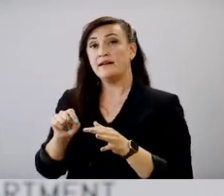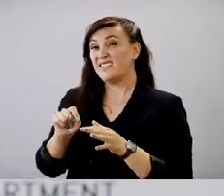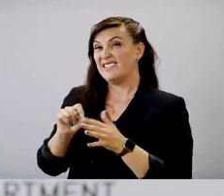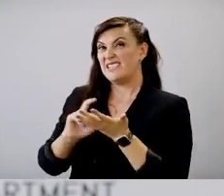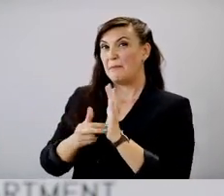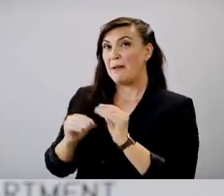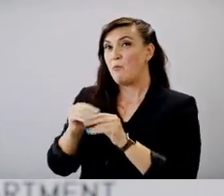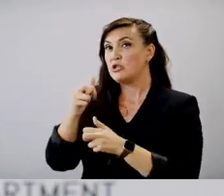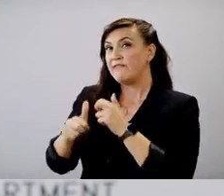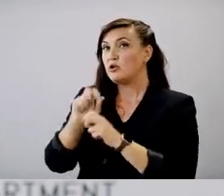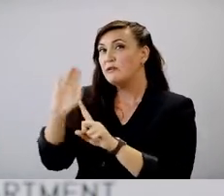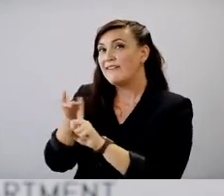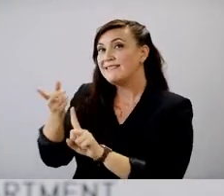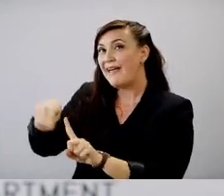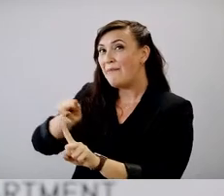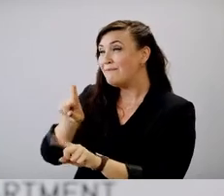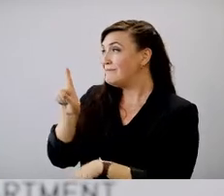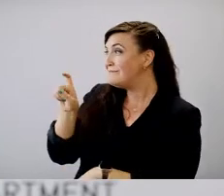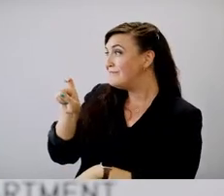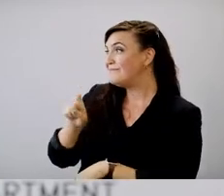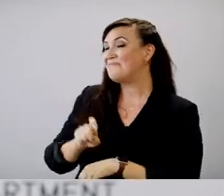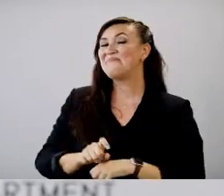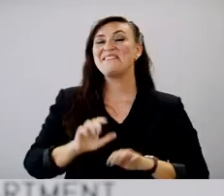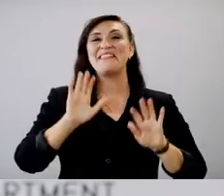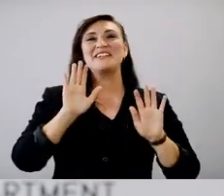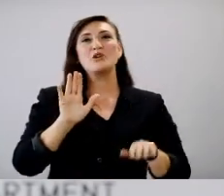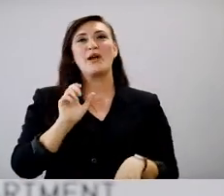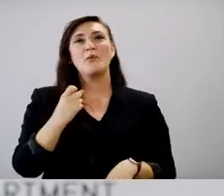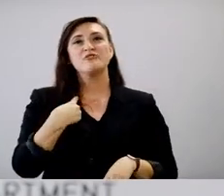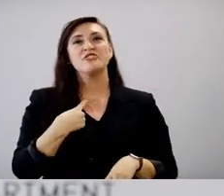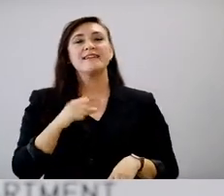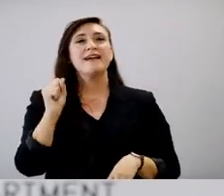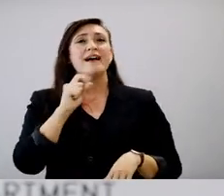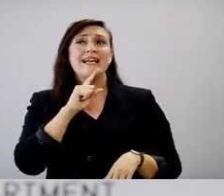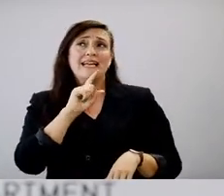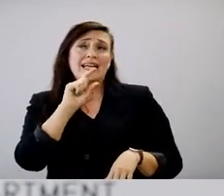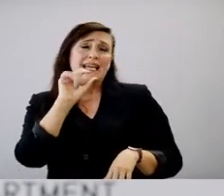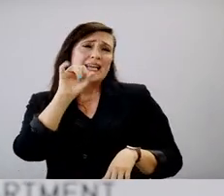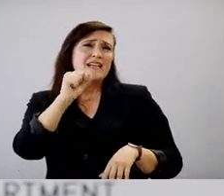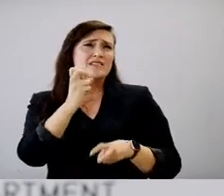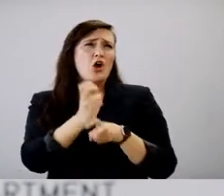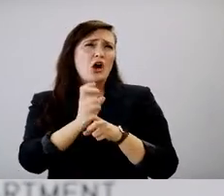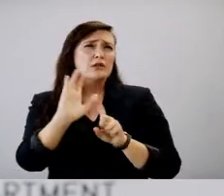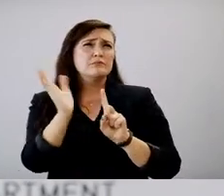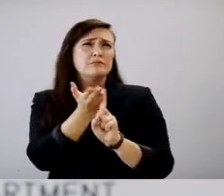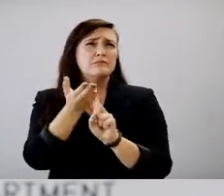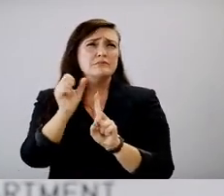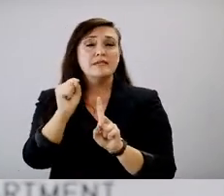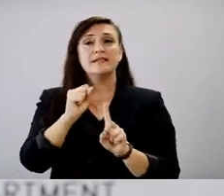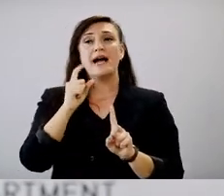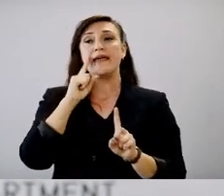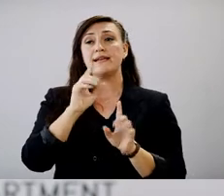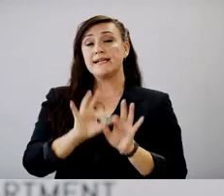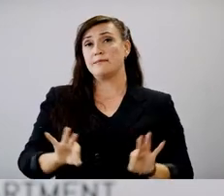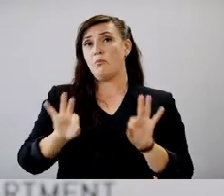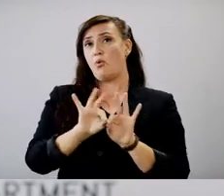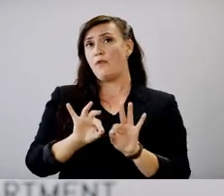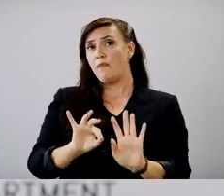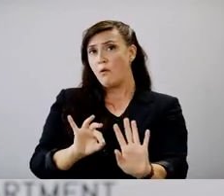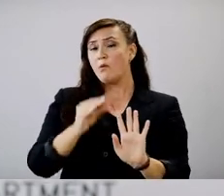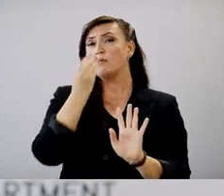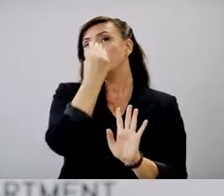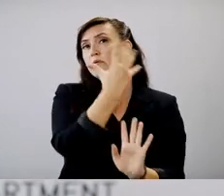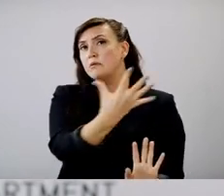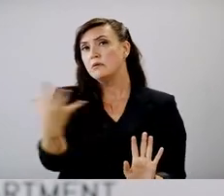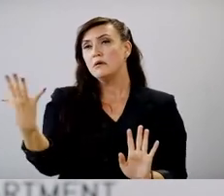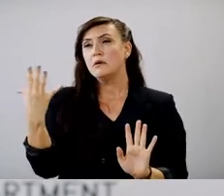pitch? That's my first question. That's a great question. And it does make the sales pitch hard. I think, um, one of the important things that people should